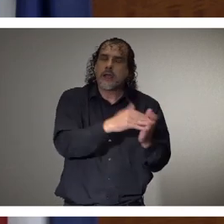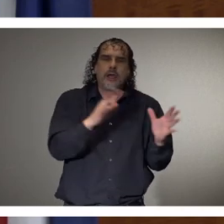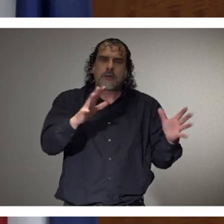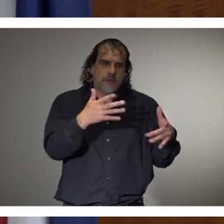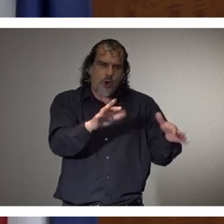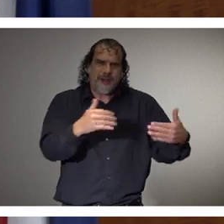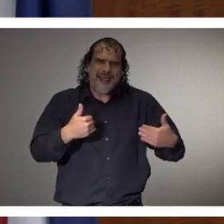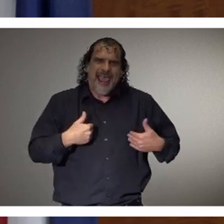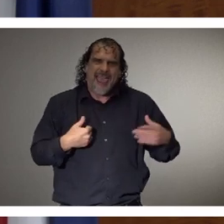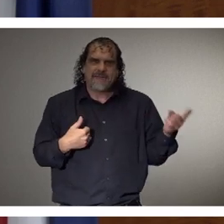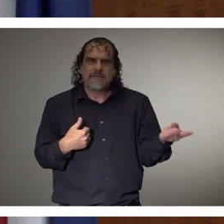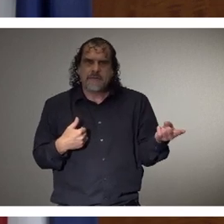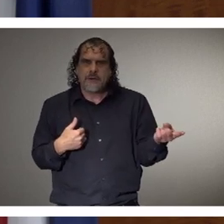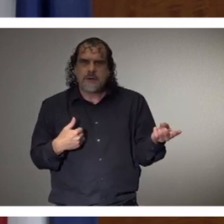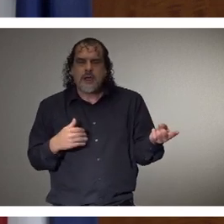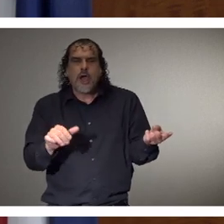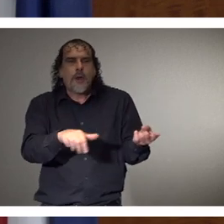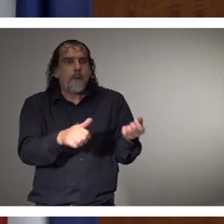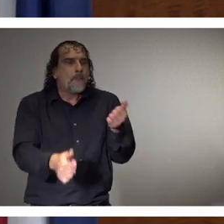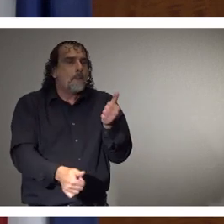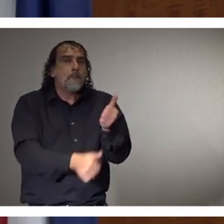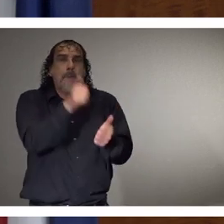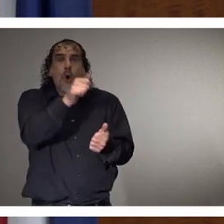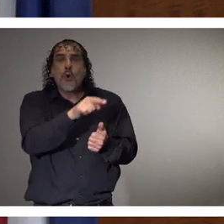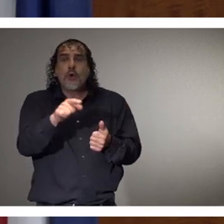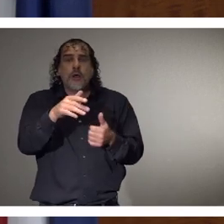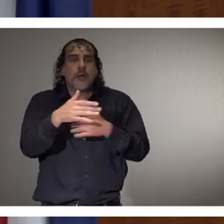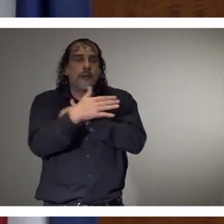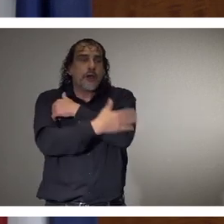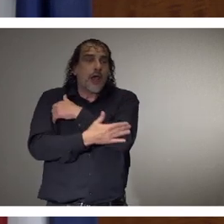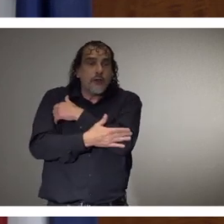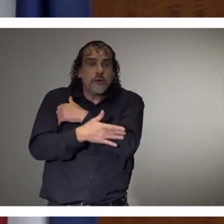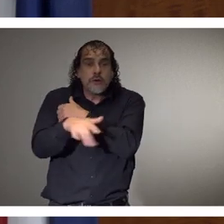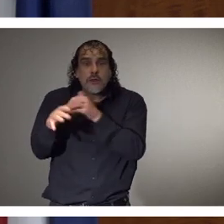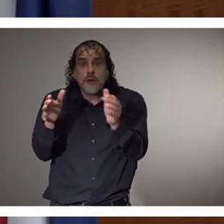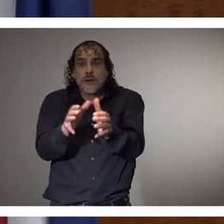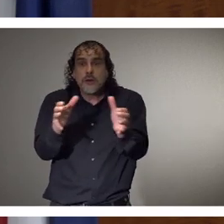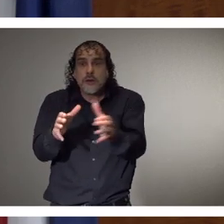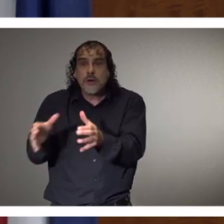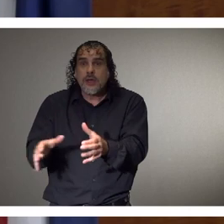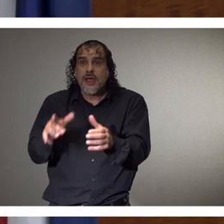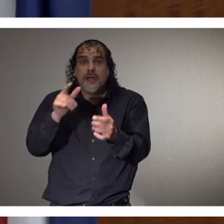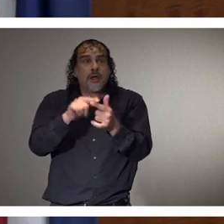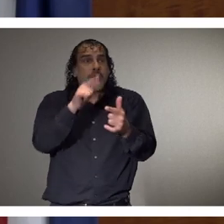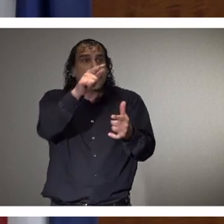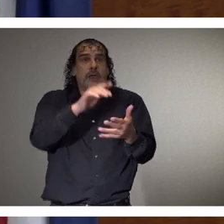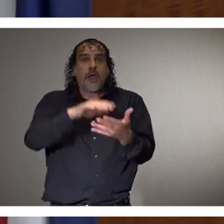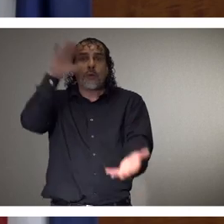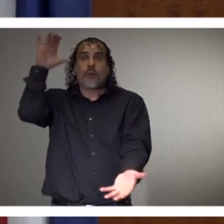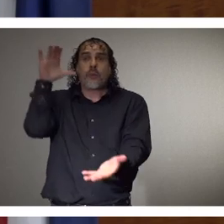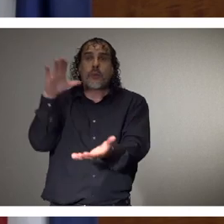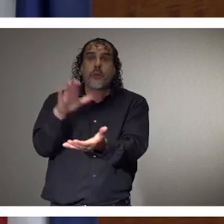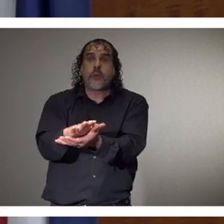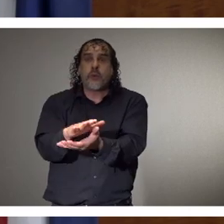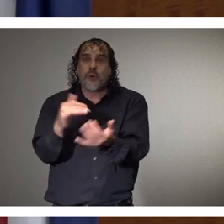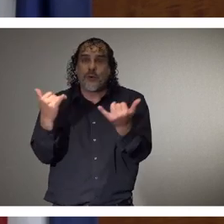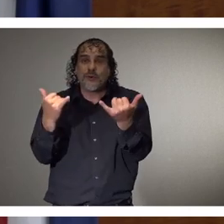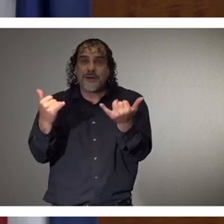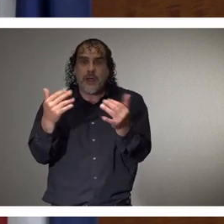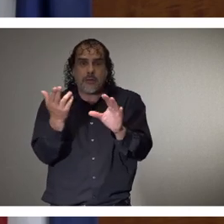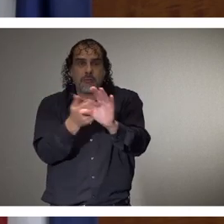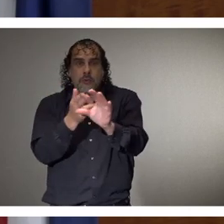the facilities in our more rural communities, their total caseload today is significantly lower